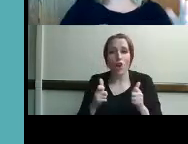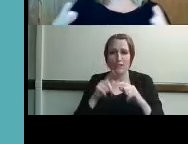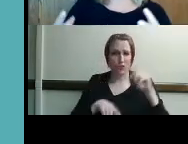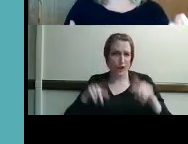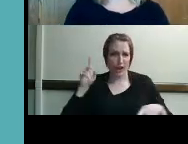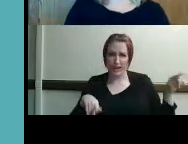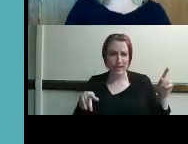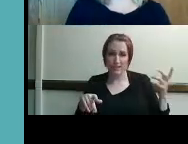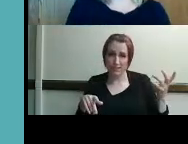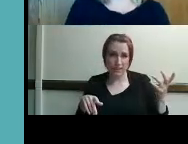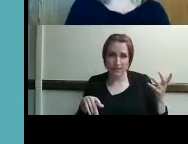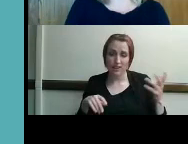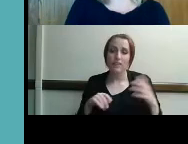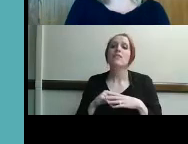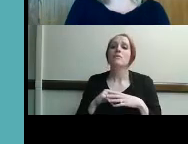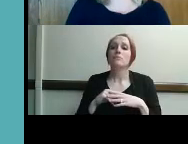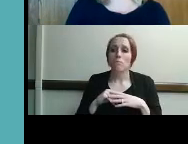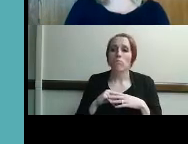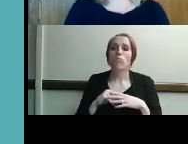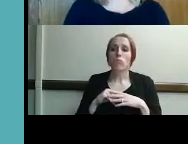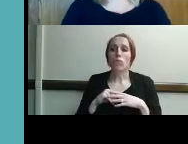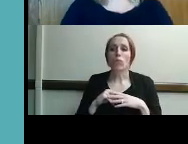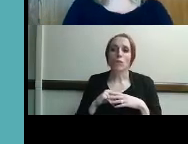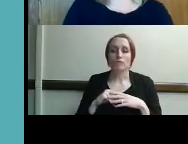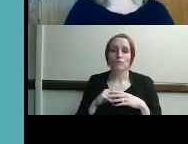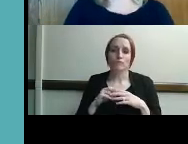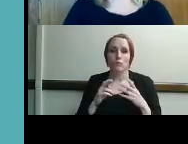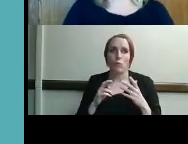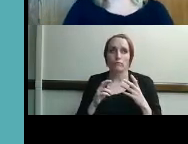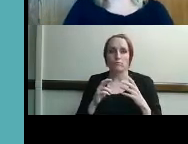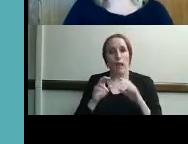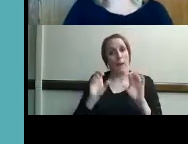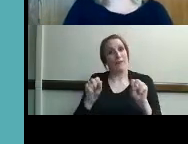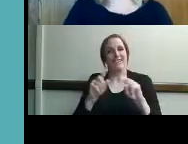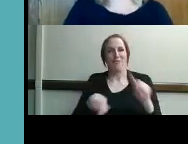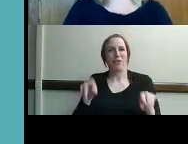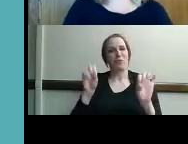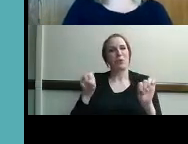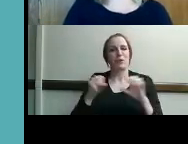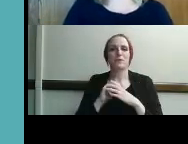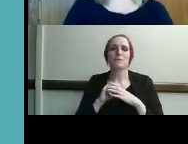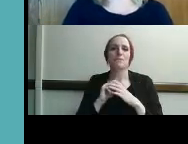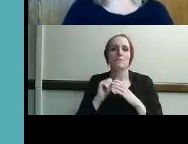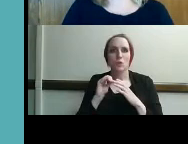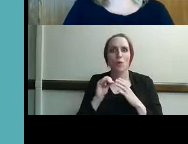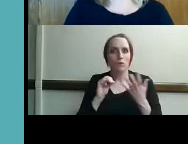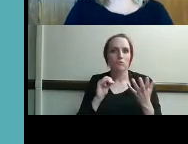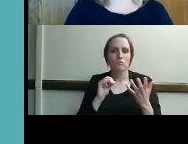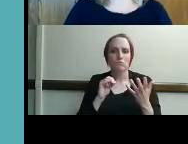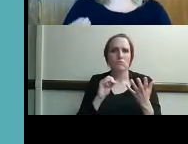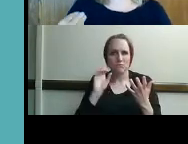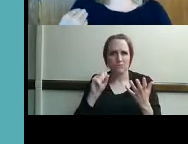abilities so do make the do make an attempt to say hey i think this